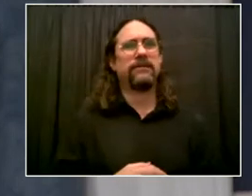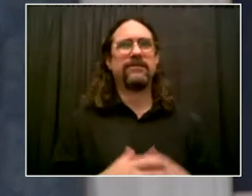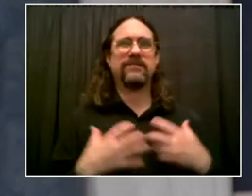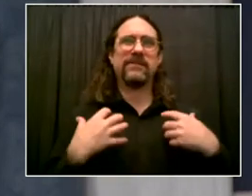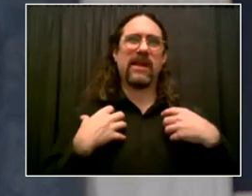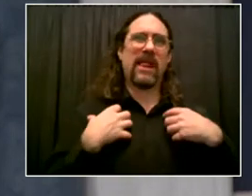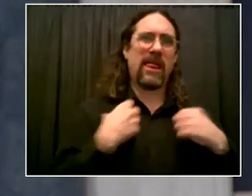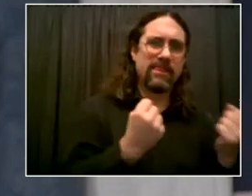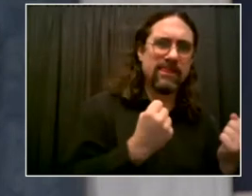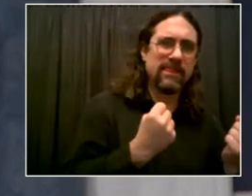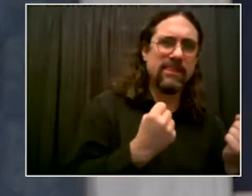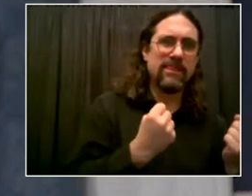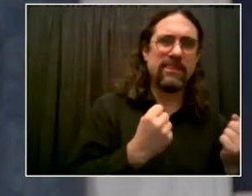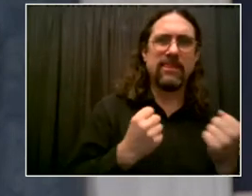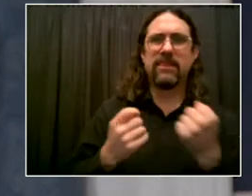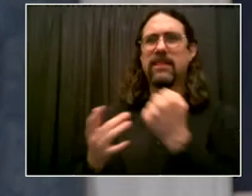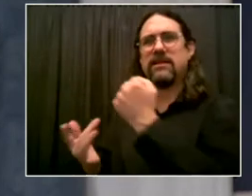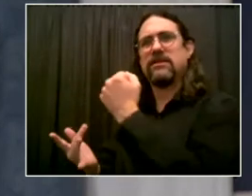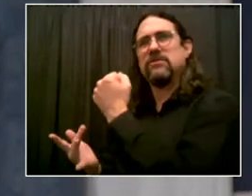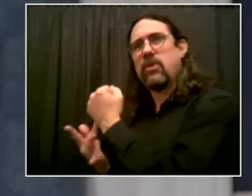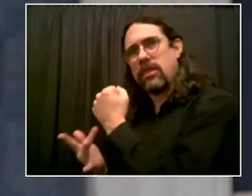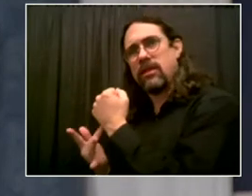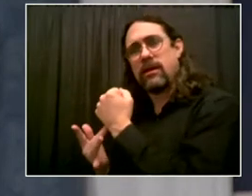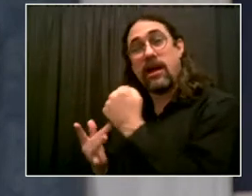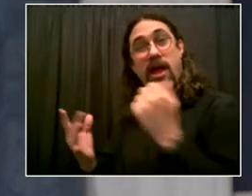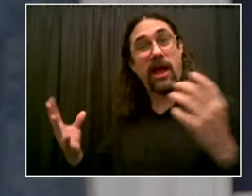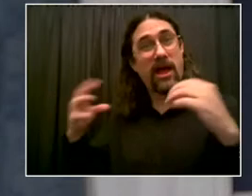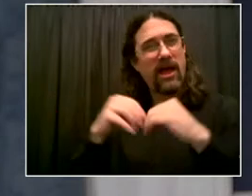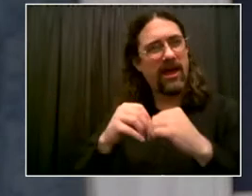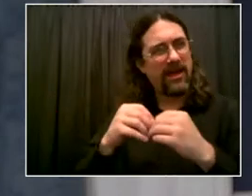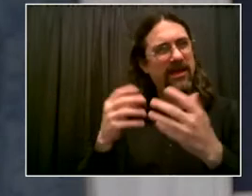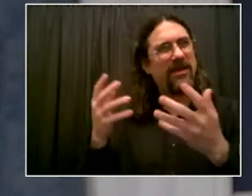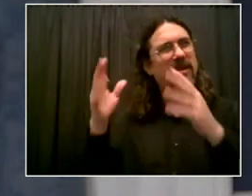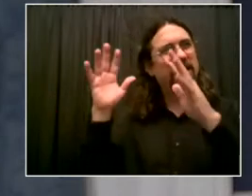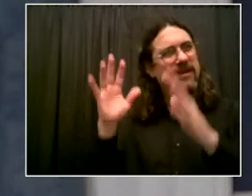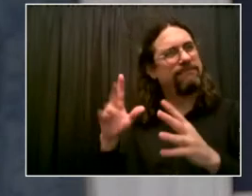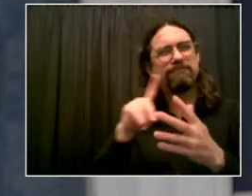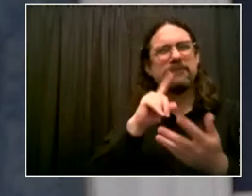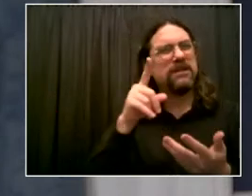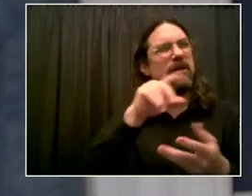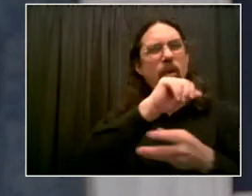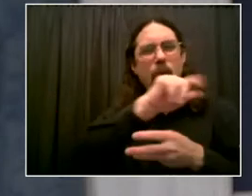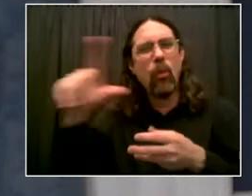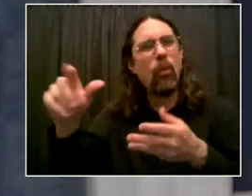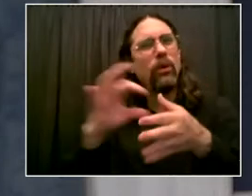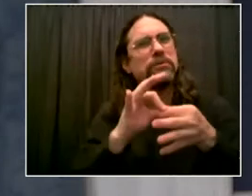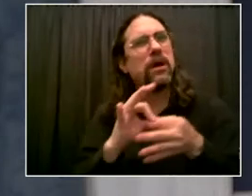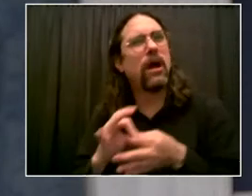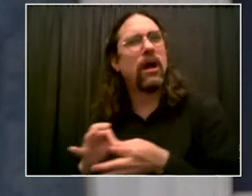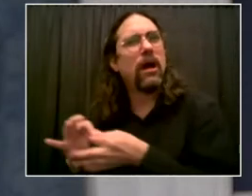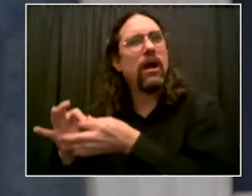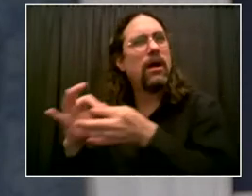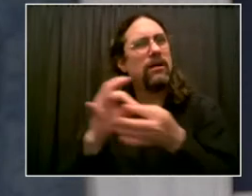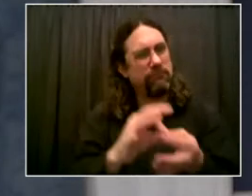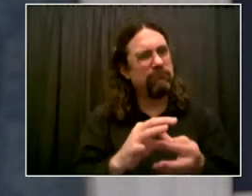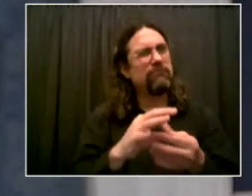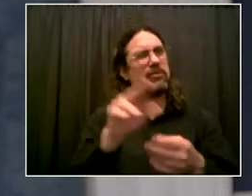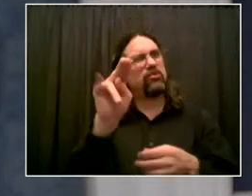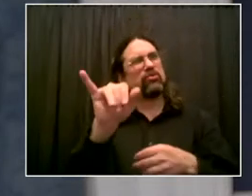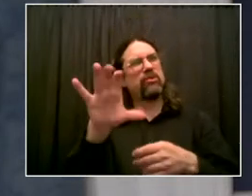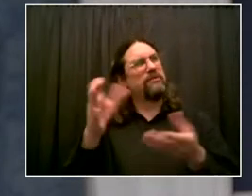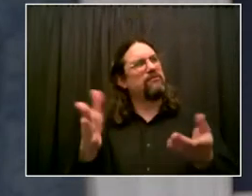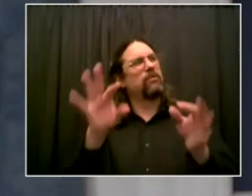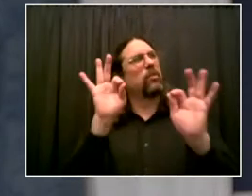exist throughout the city. The tasks before us are many, and it is my pleasure and honor to serve among, with my